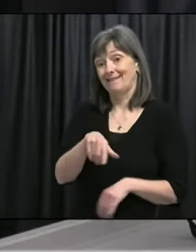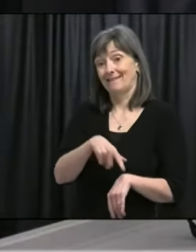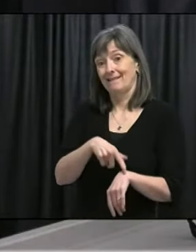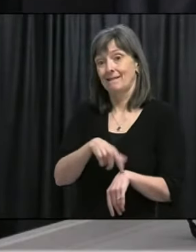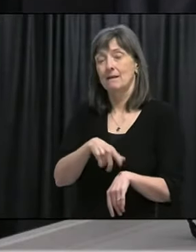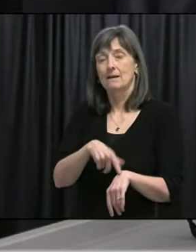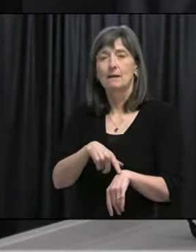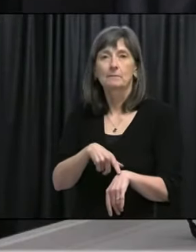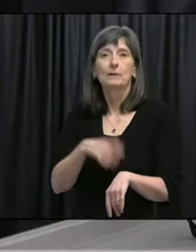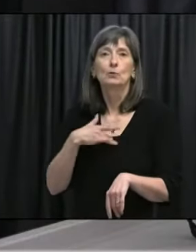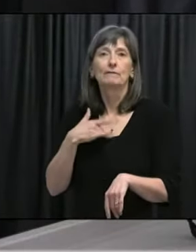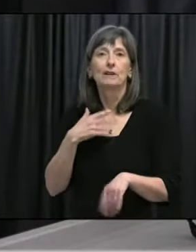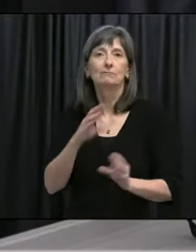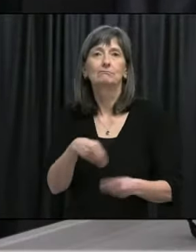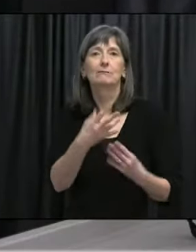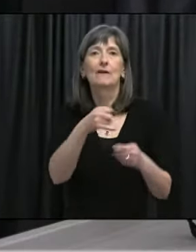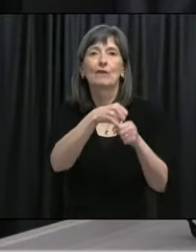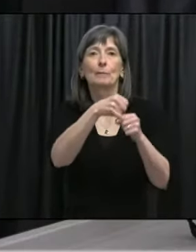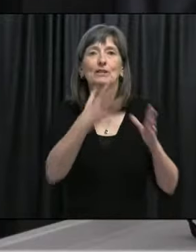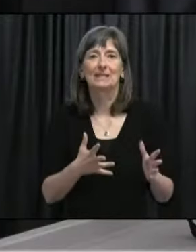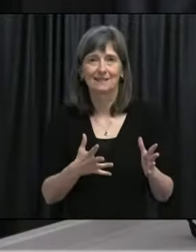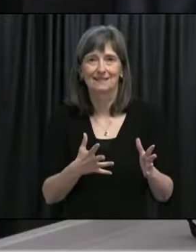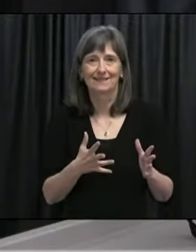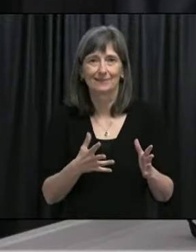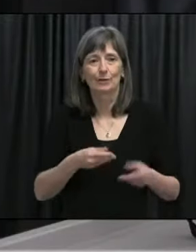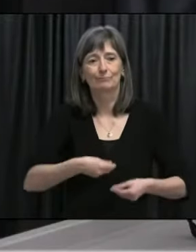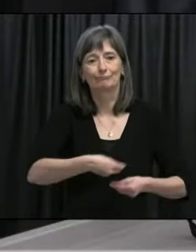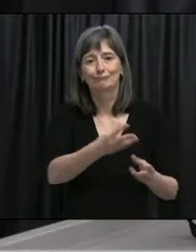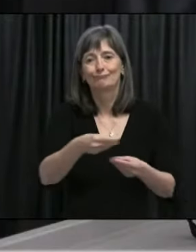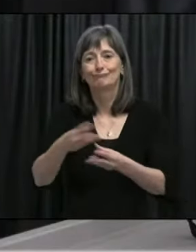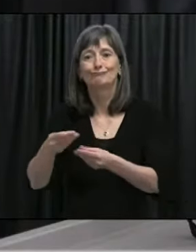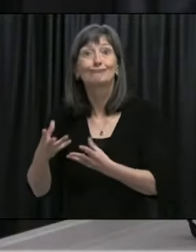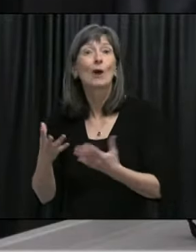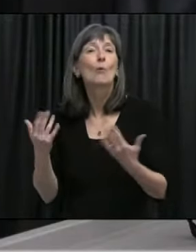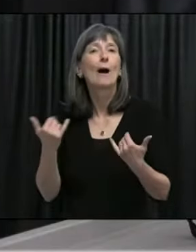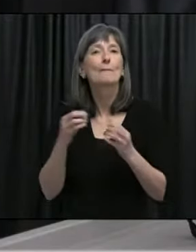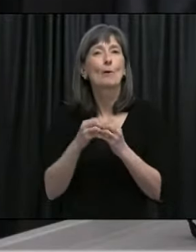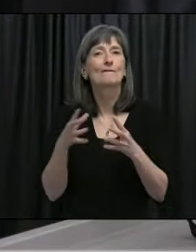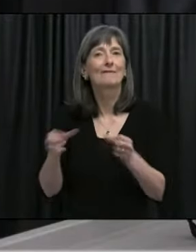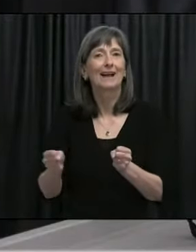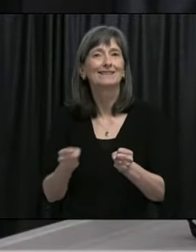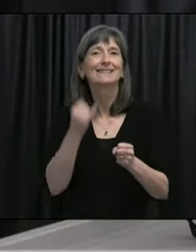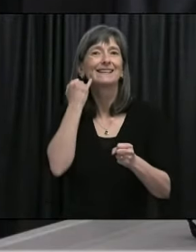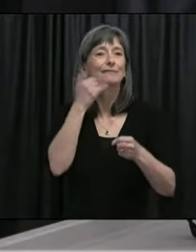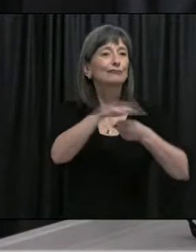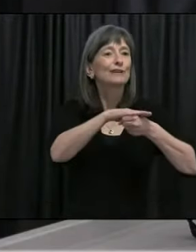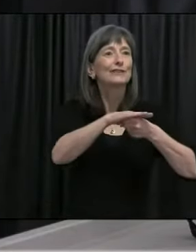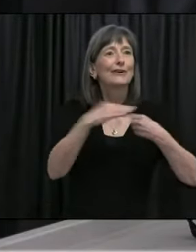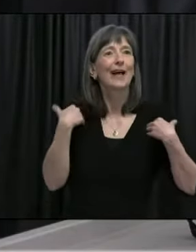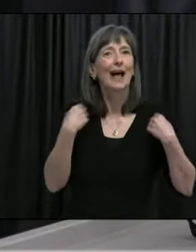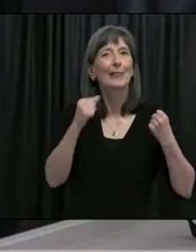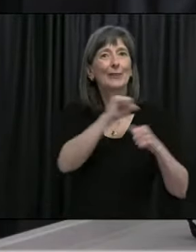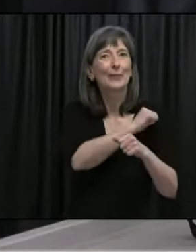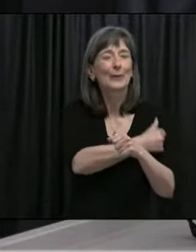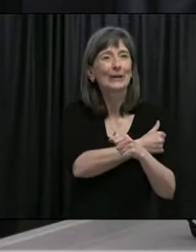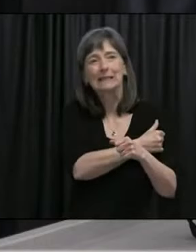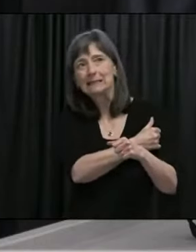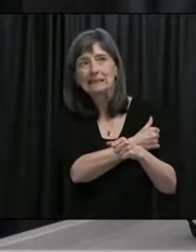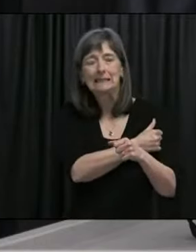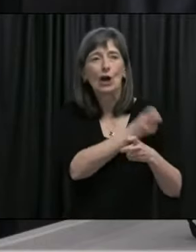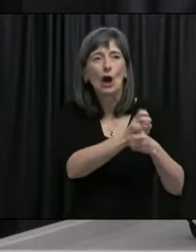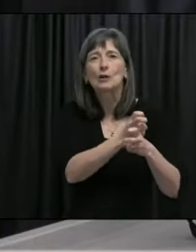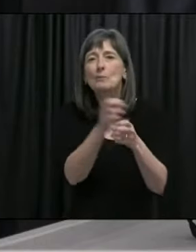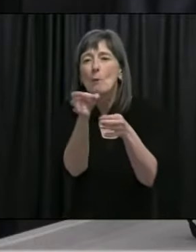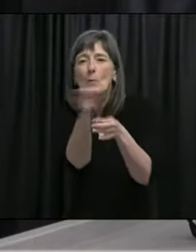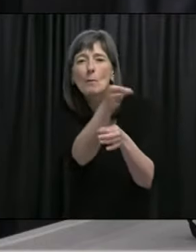vaccines to pharmacies to simply to get them out into areas where maybe the RHAs might be challenged to hold clinics.